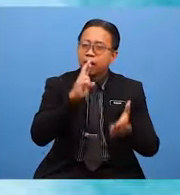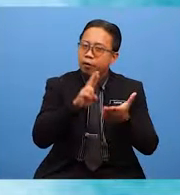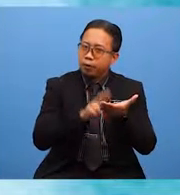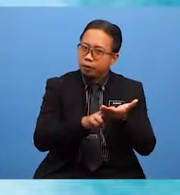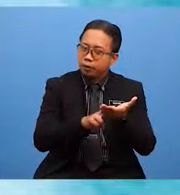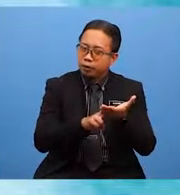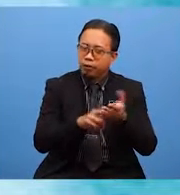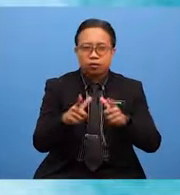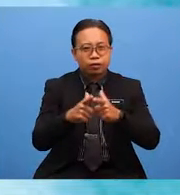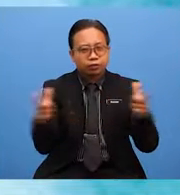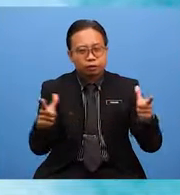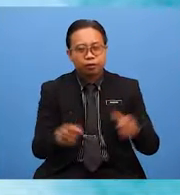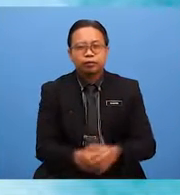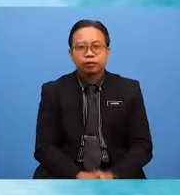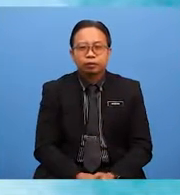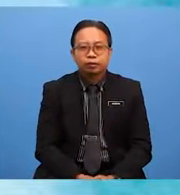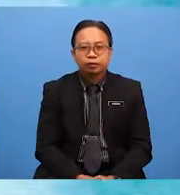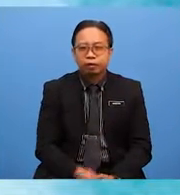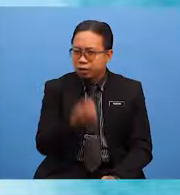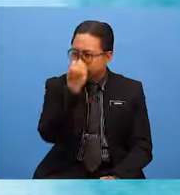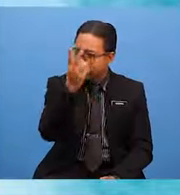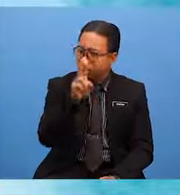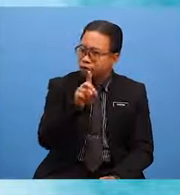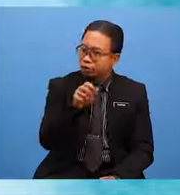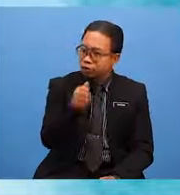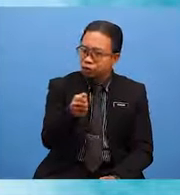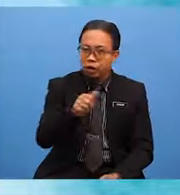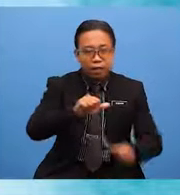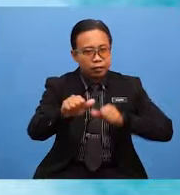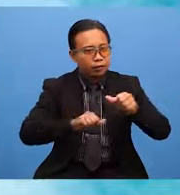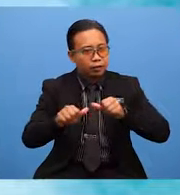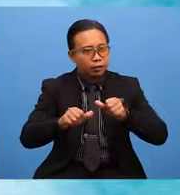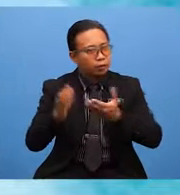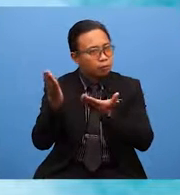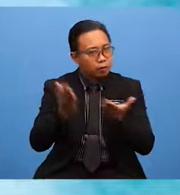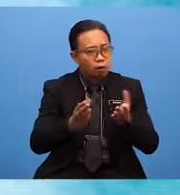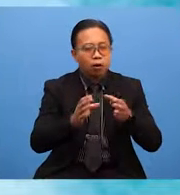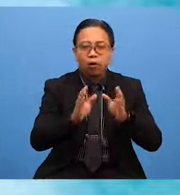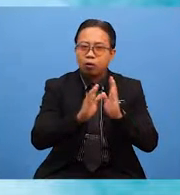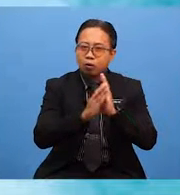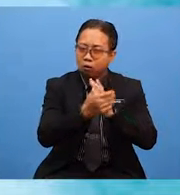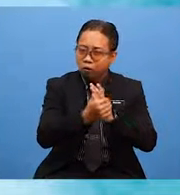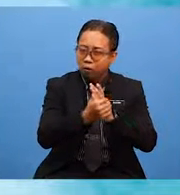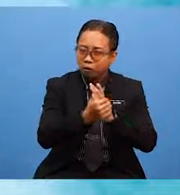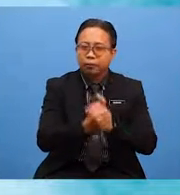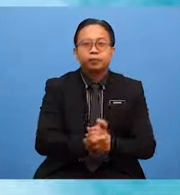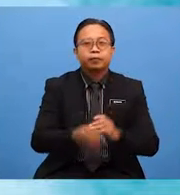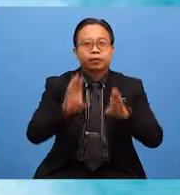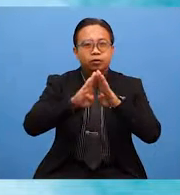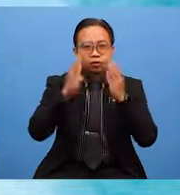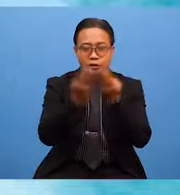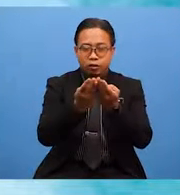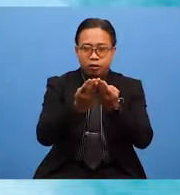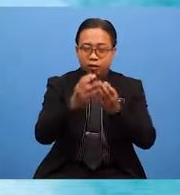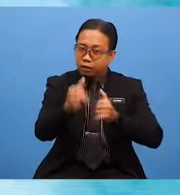is different. This report tells you the activities carried out by the society for the year 2020.